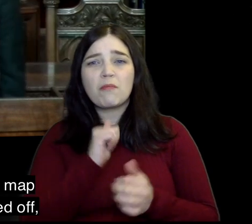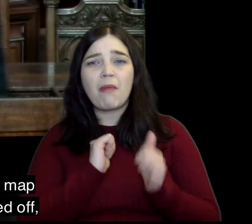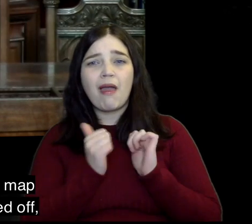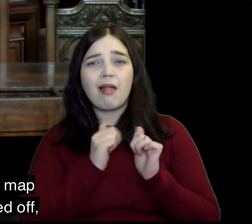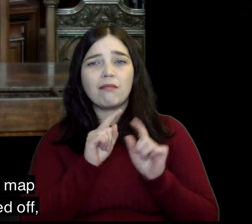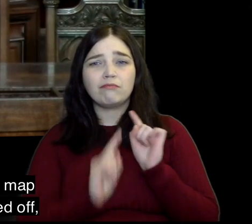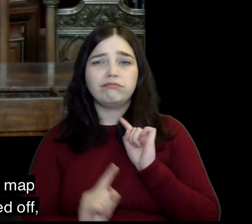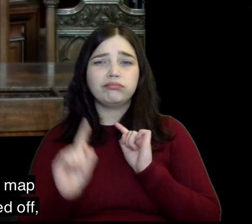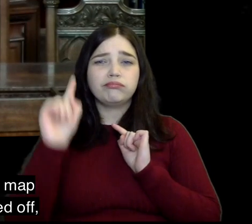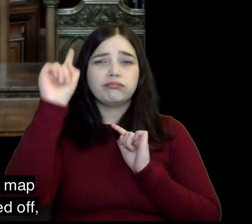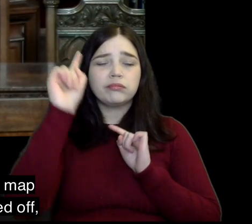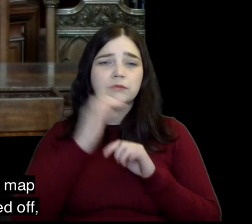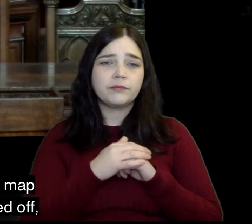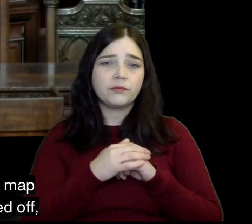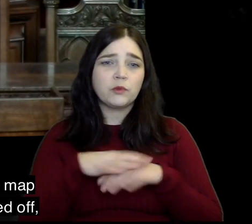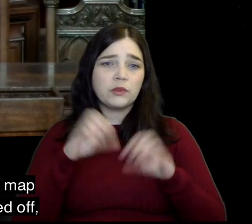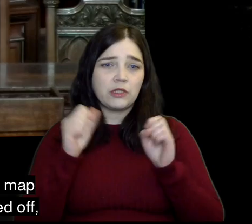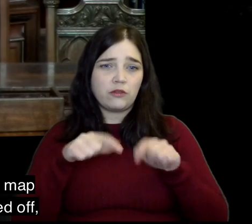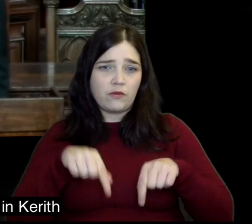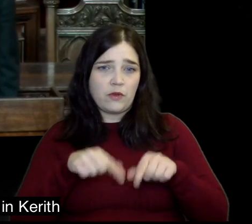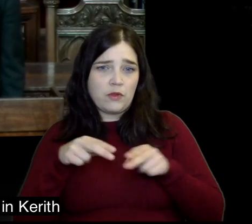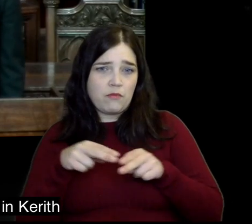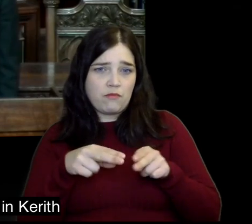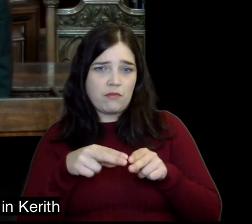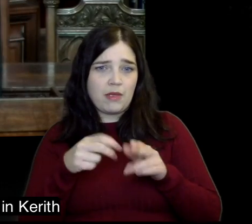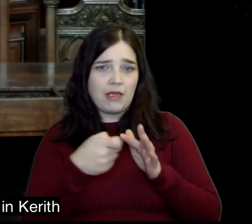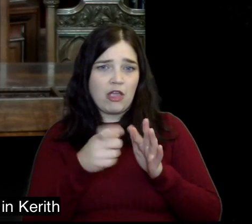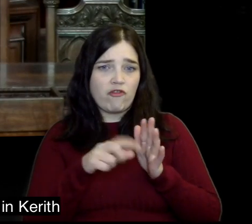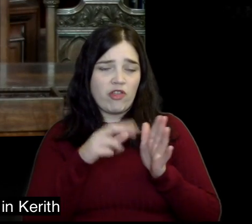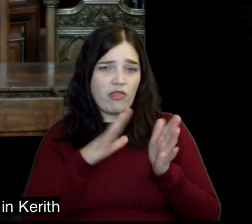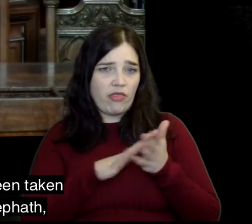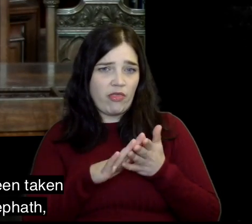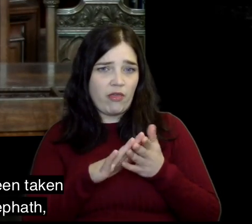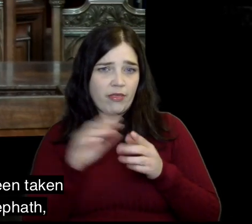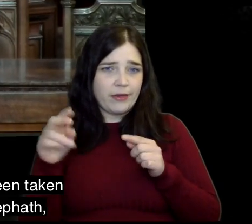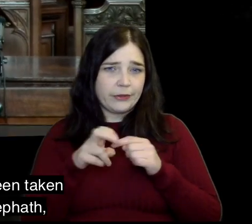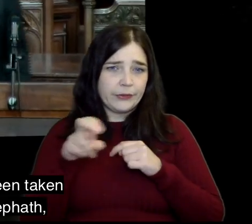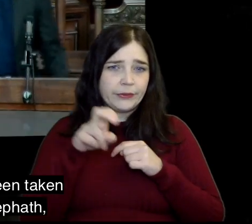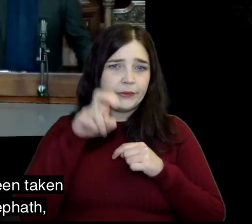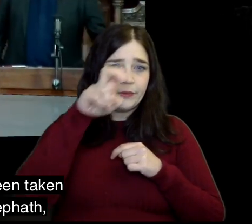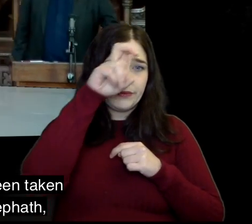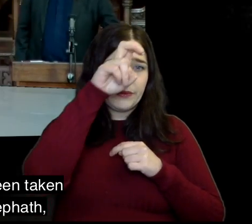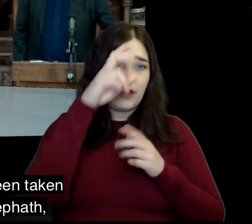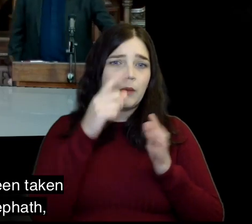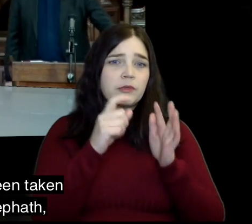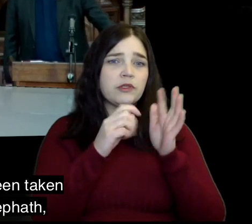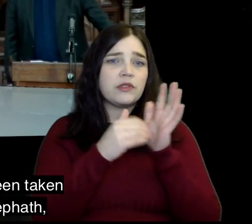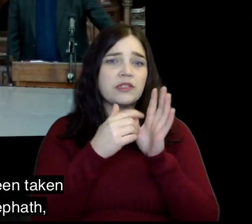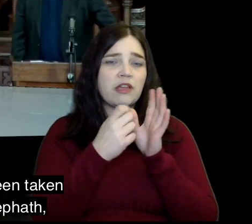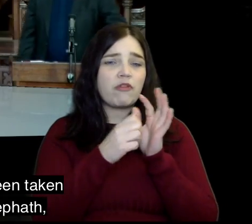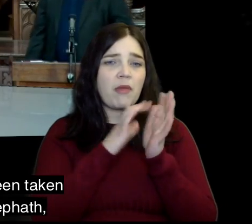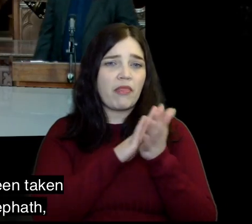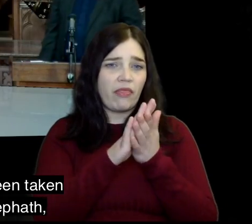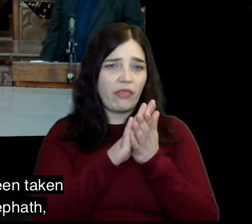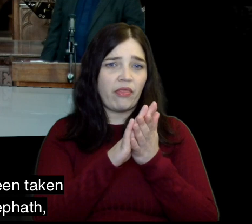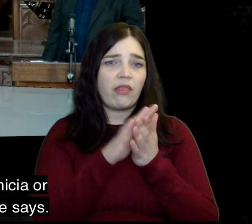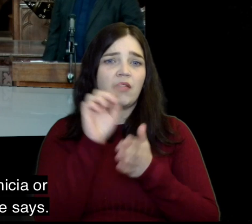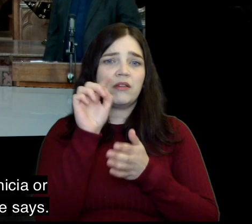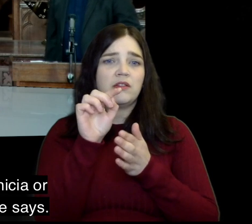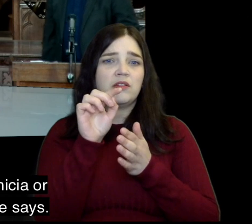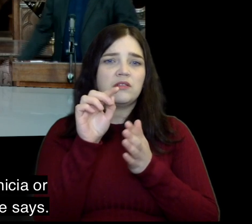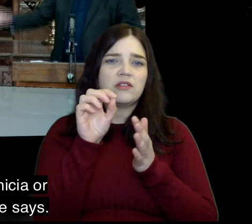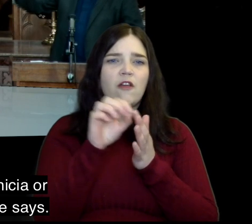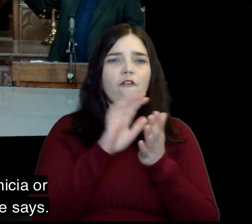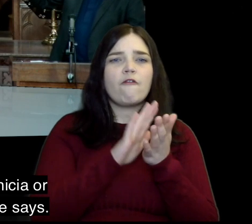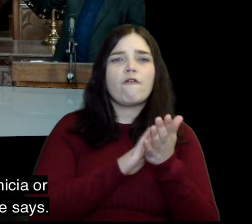miles up north there it is on the map there he'd started off down at the brook in Kareth and then he had been taken